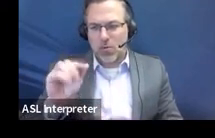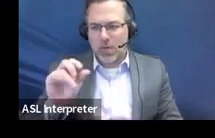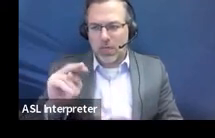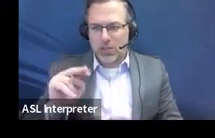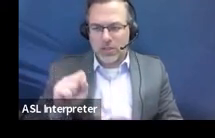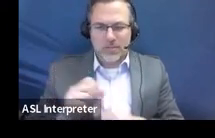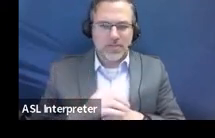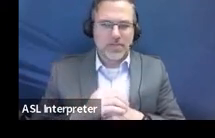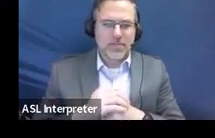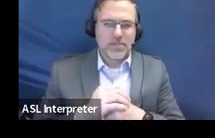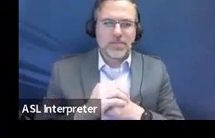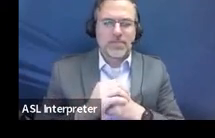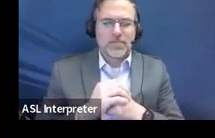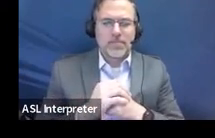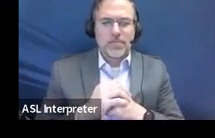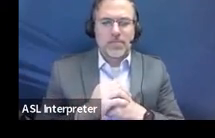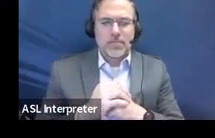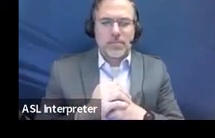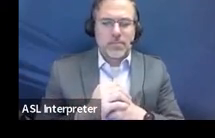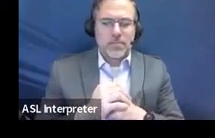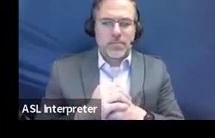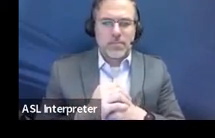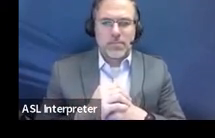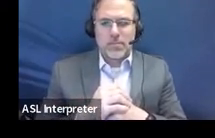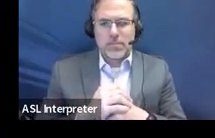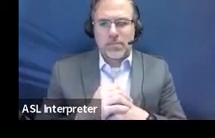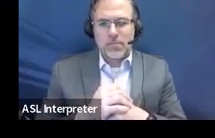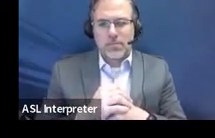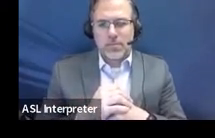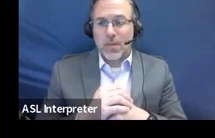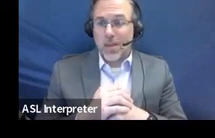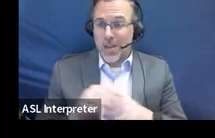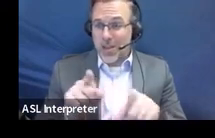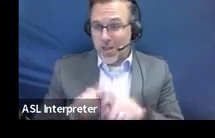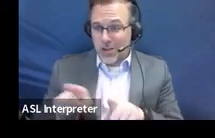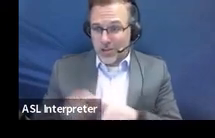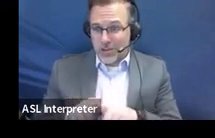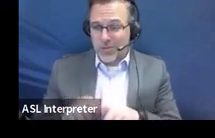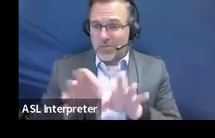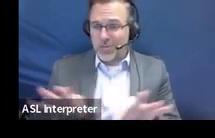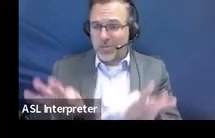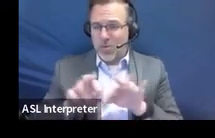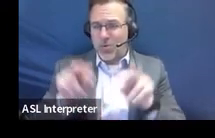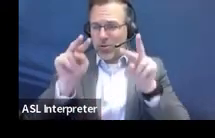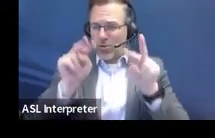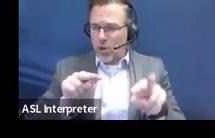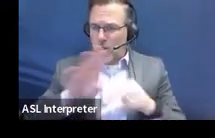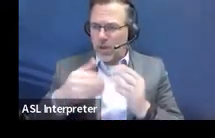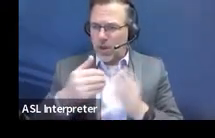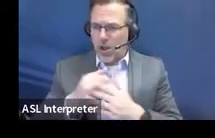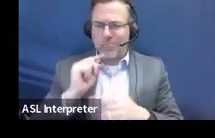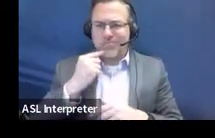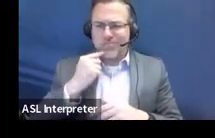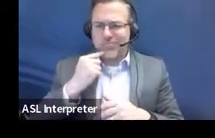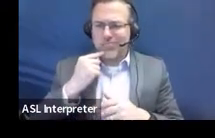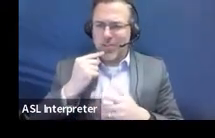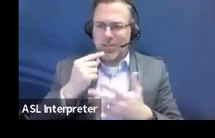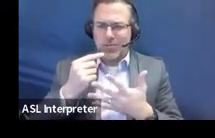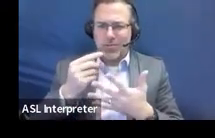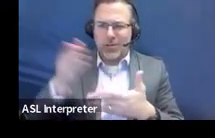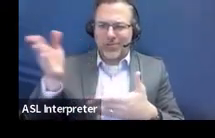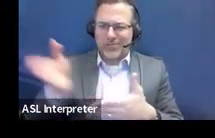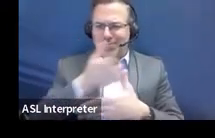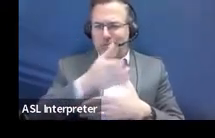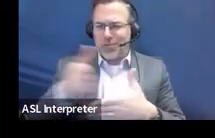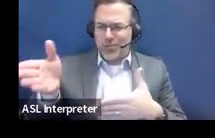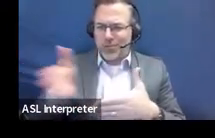when we look at this form, we also need to see all of those severity rating scales, because the severity rating scales are really